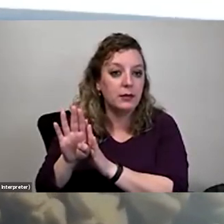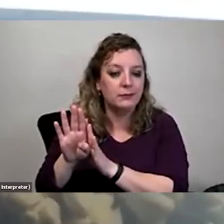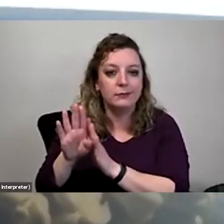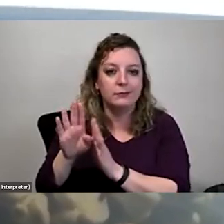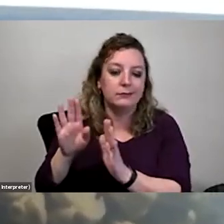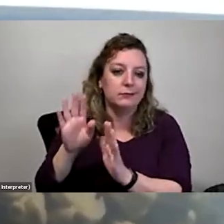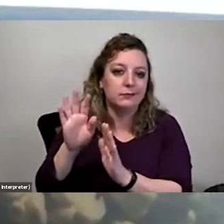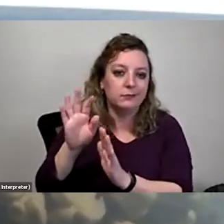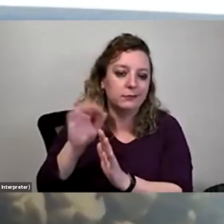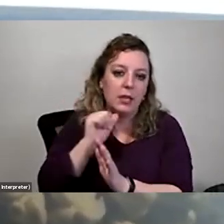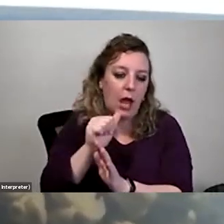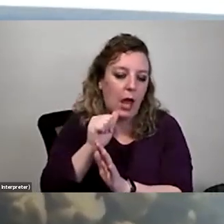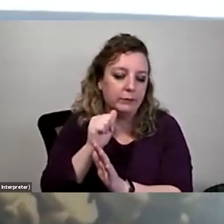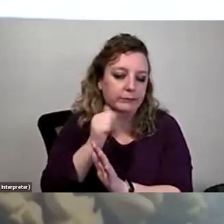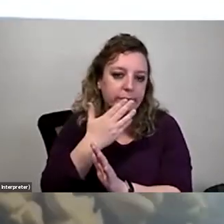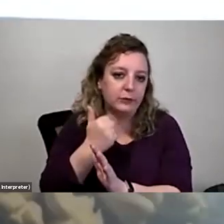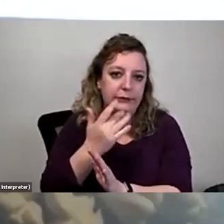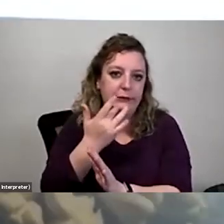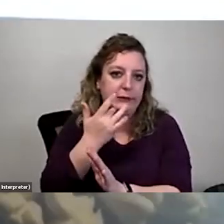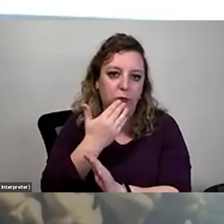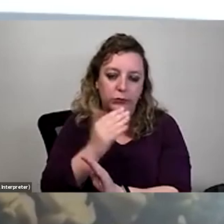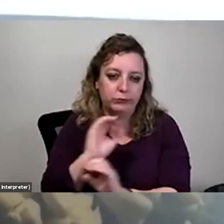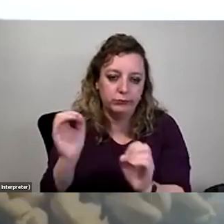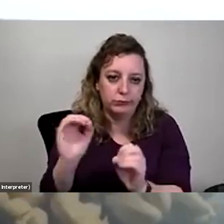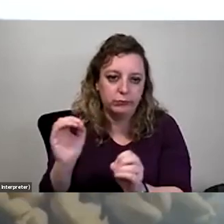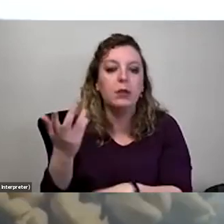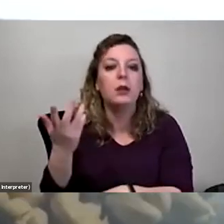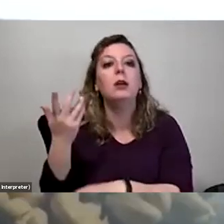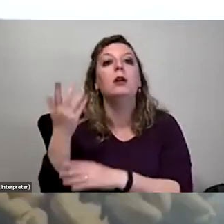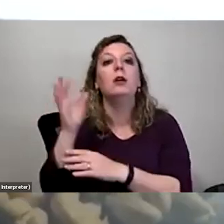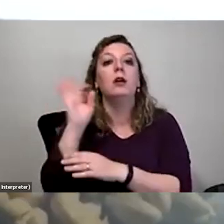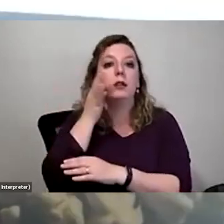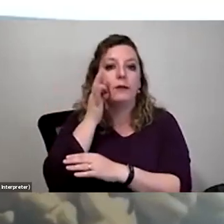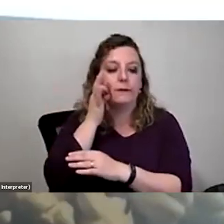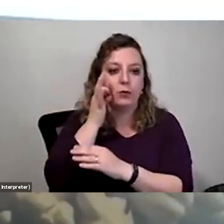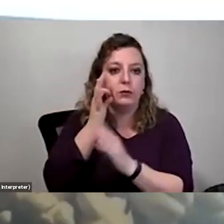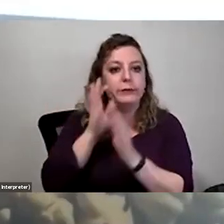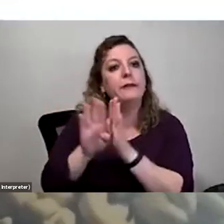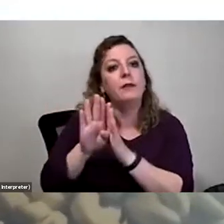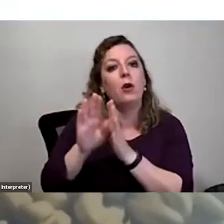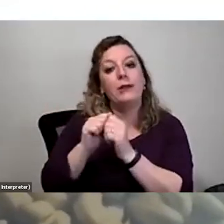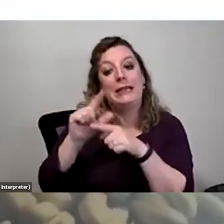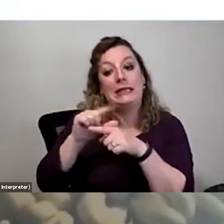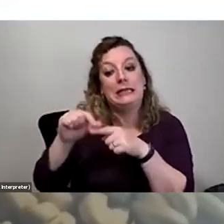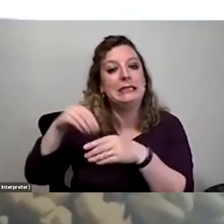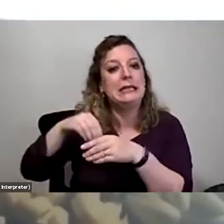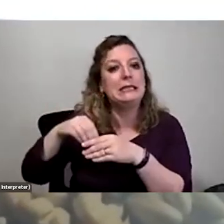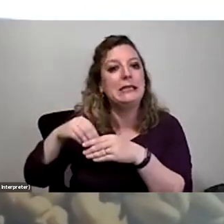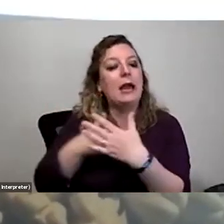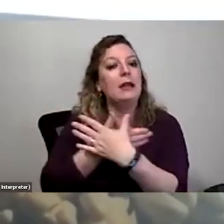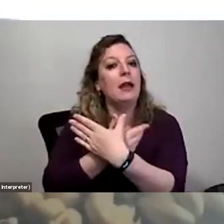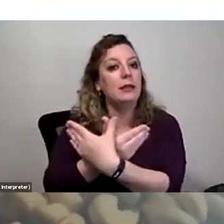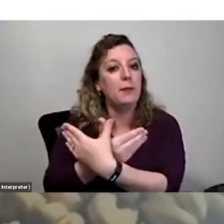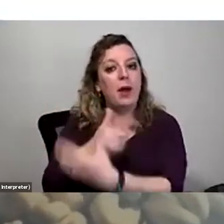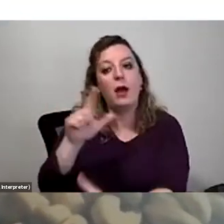botanically, not delicious. Um, when the fruit form with all seeds inside of it, the yucca moth larva hatch